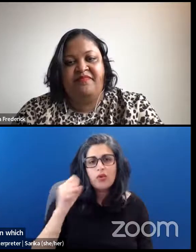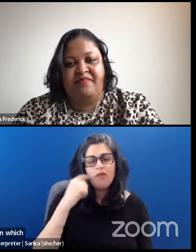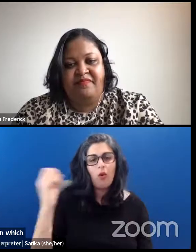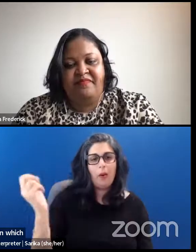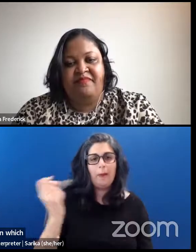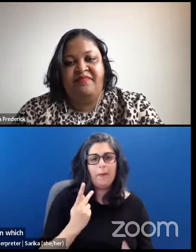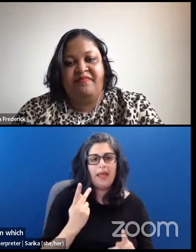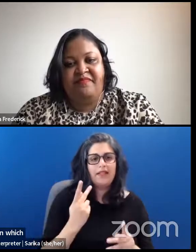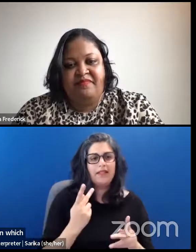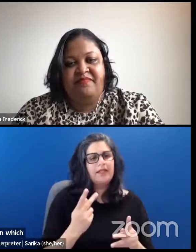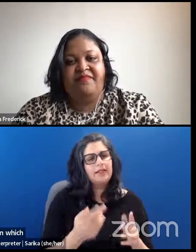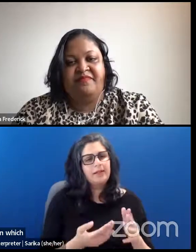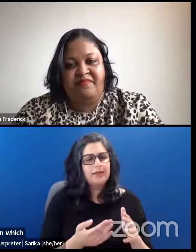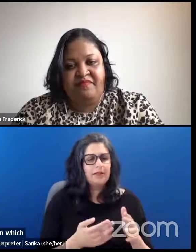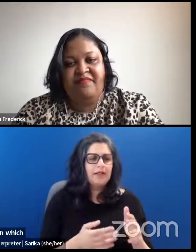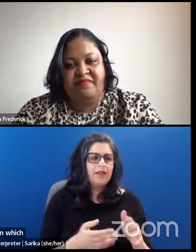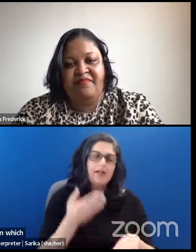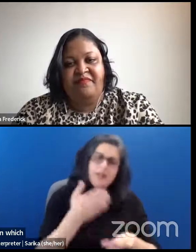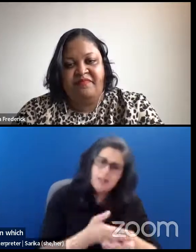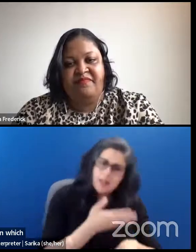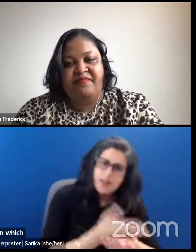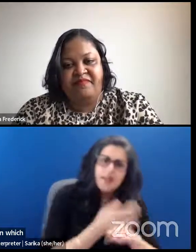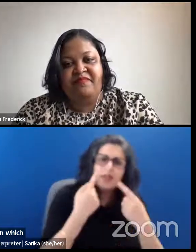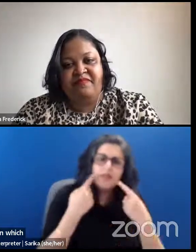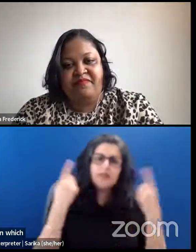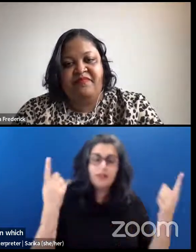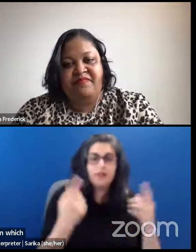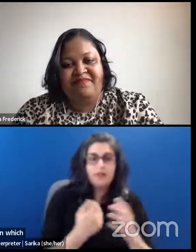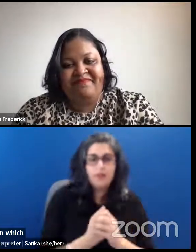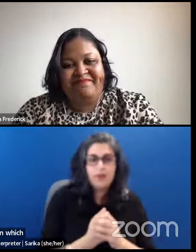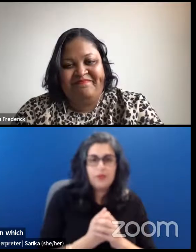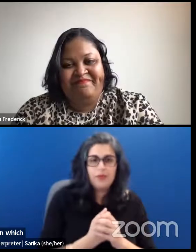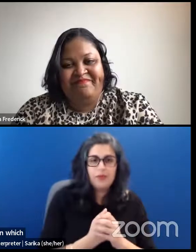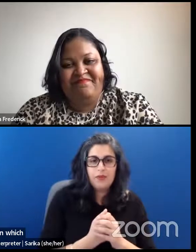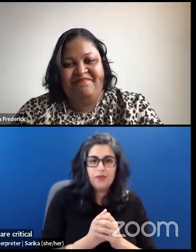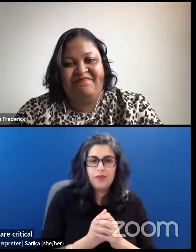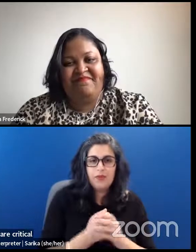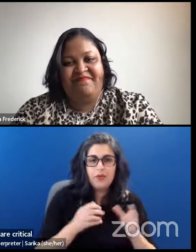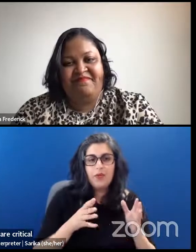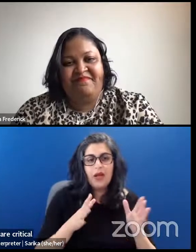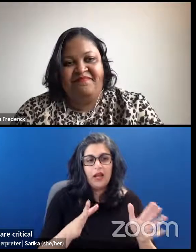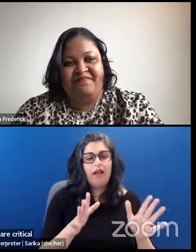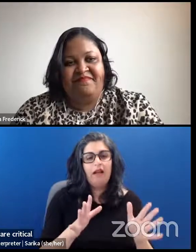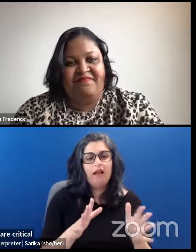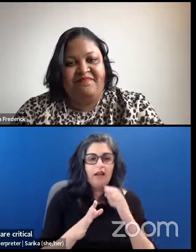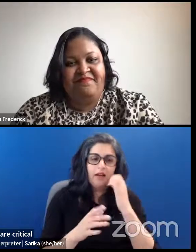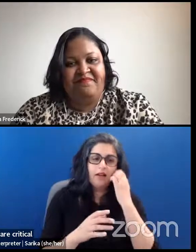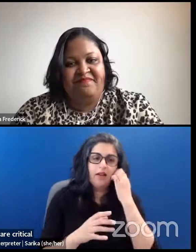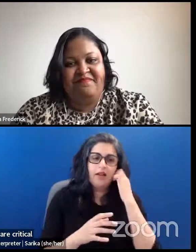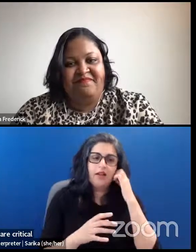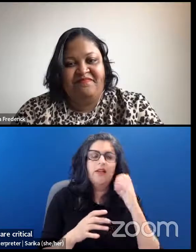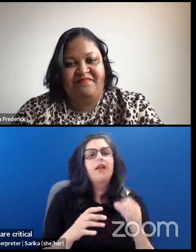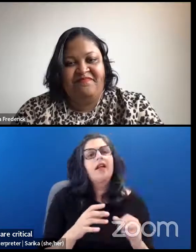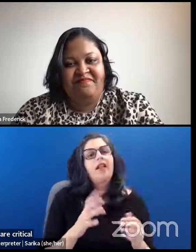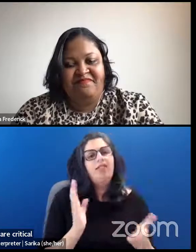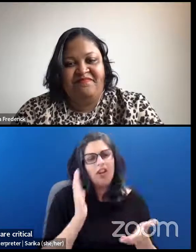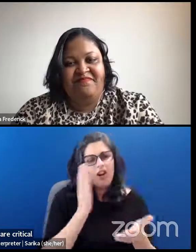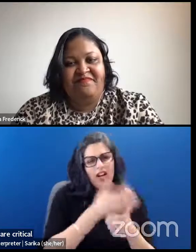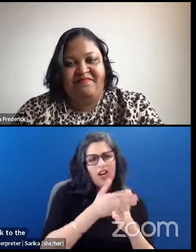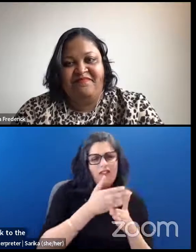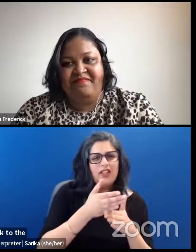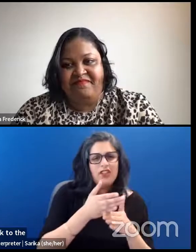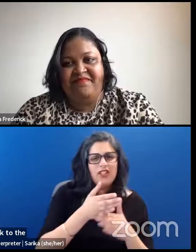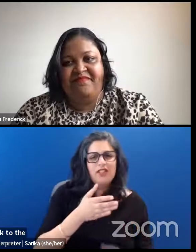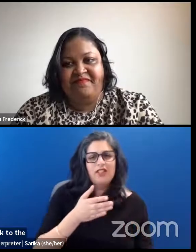more effective way to be with one another. There are definitely interventions and when a, you know, staff meeting or a faculty meeting or even a family